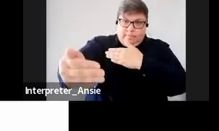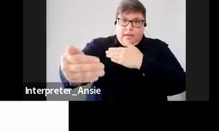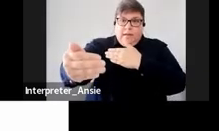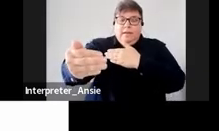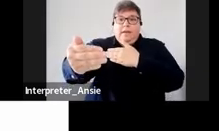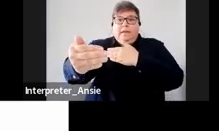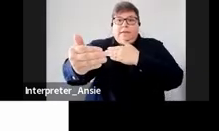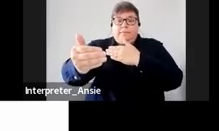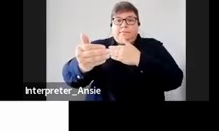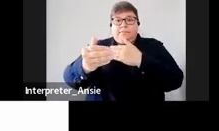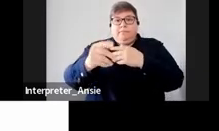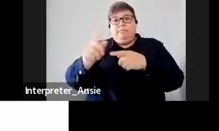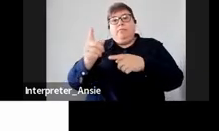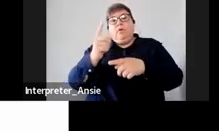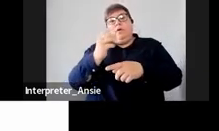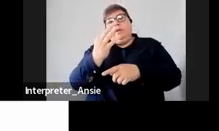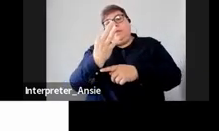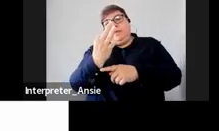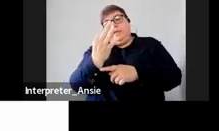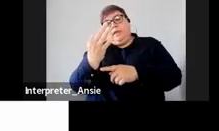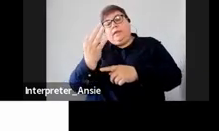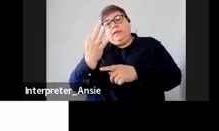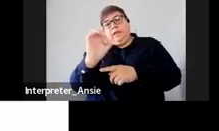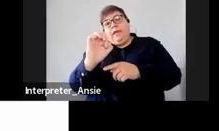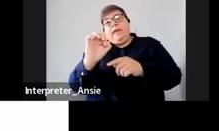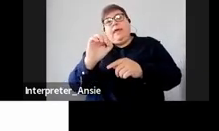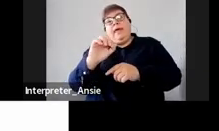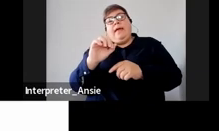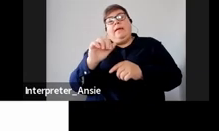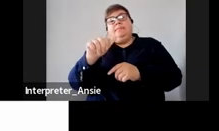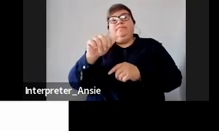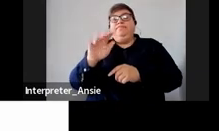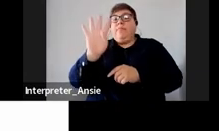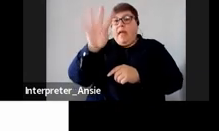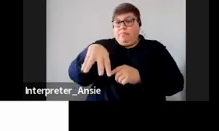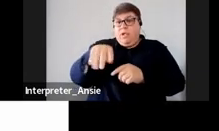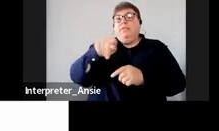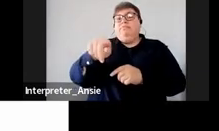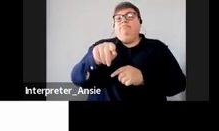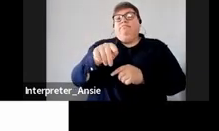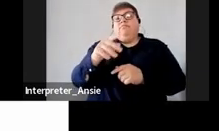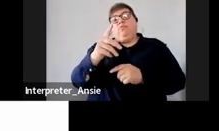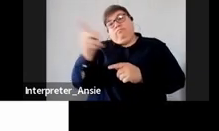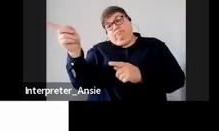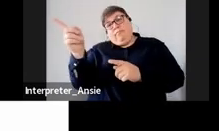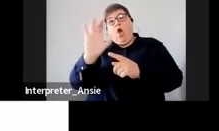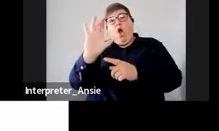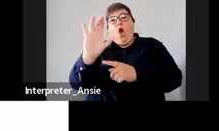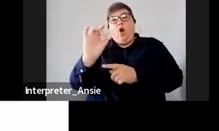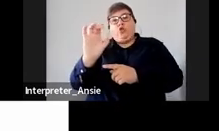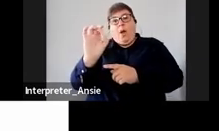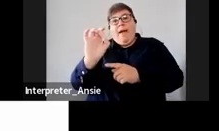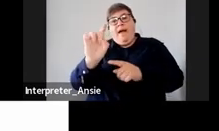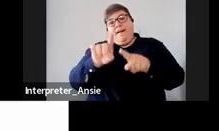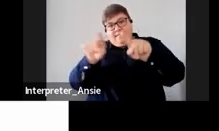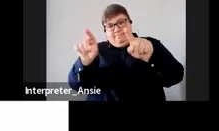30 April 2015 the effective date will be the 1st October 2016 and then also what you